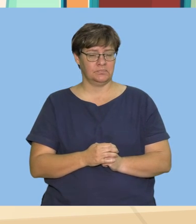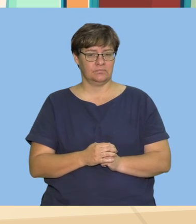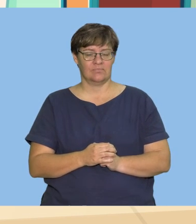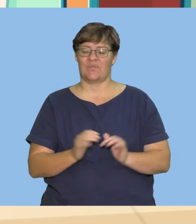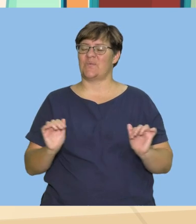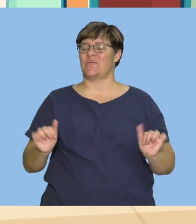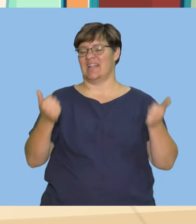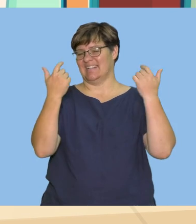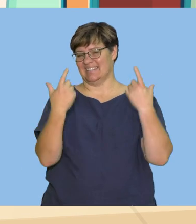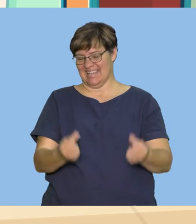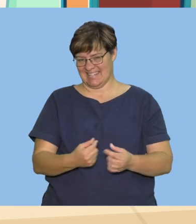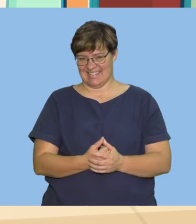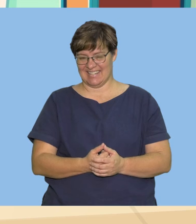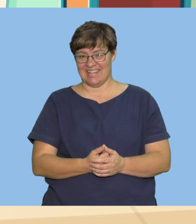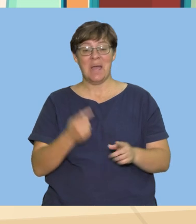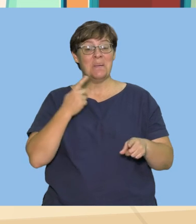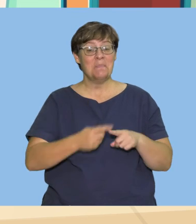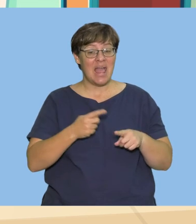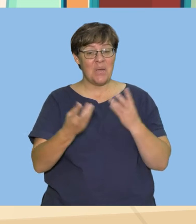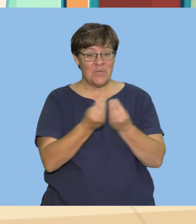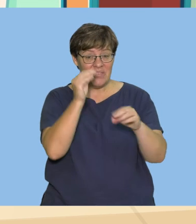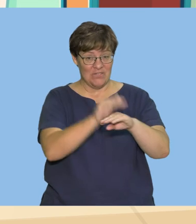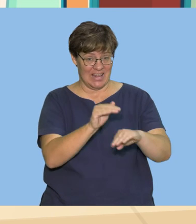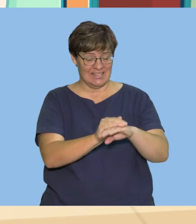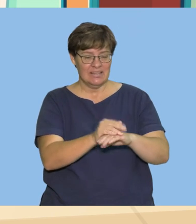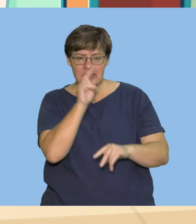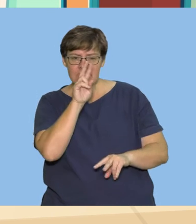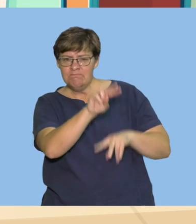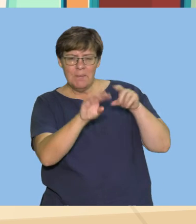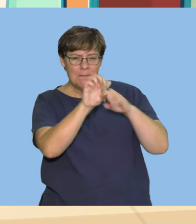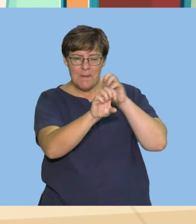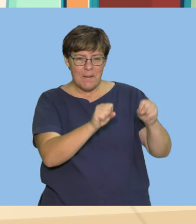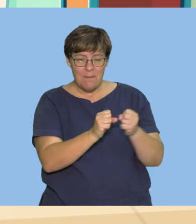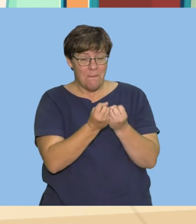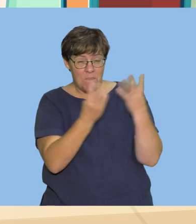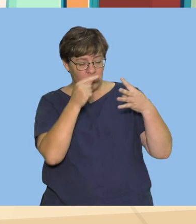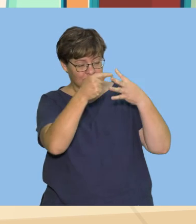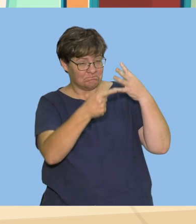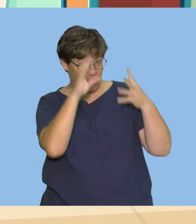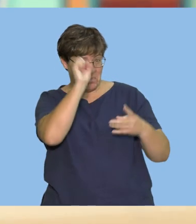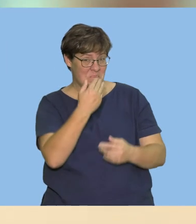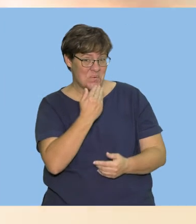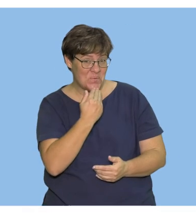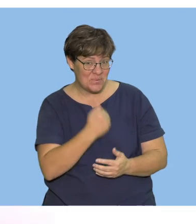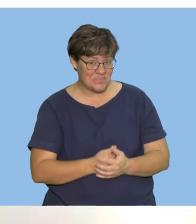Well done. Play the game with your friends and see who can name the most things in the picture.